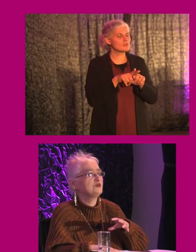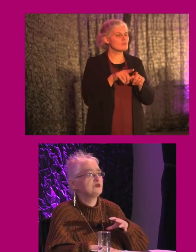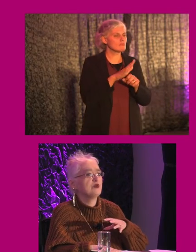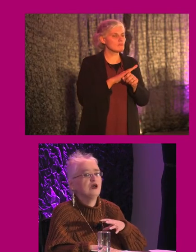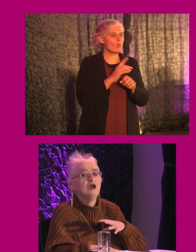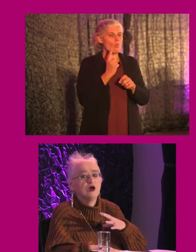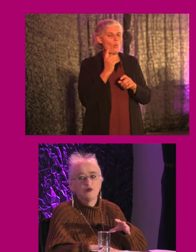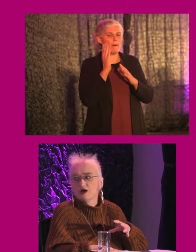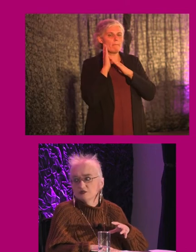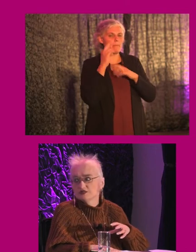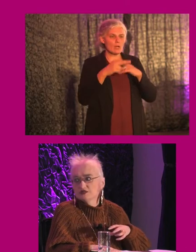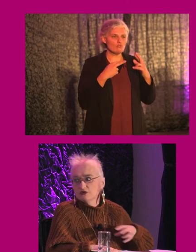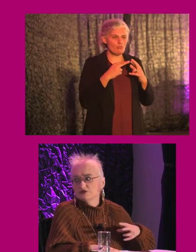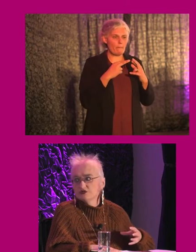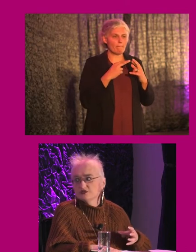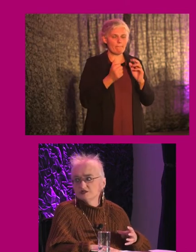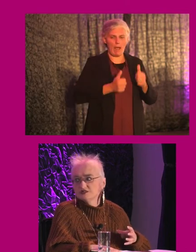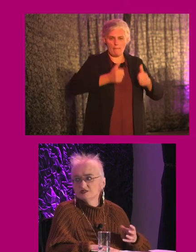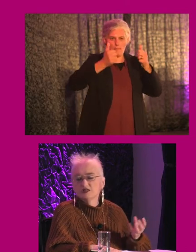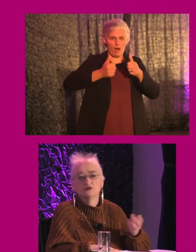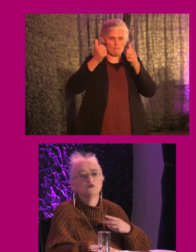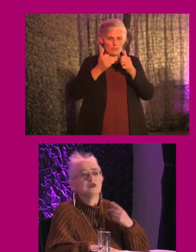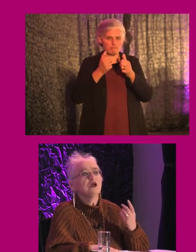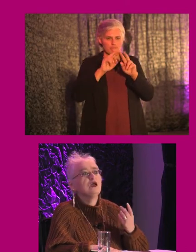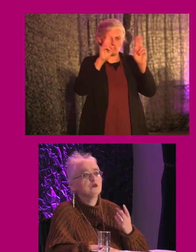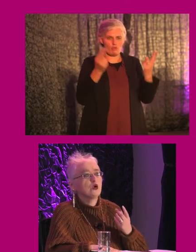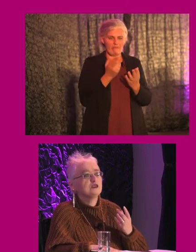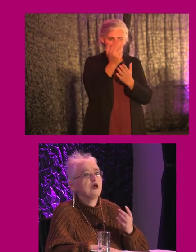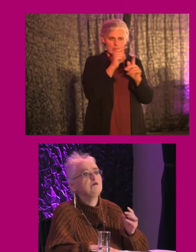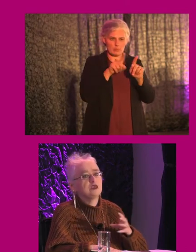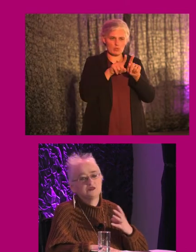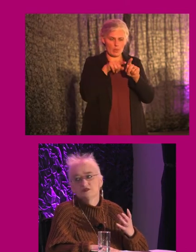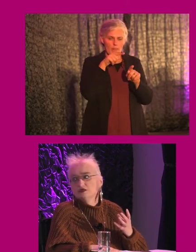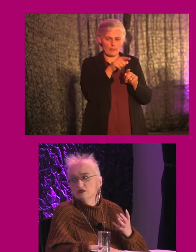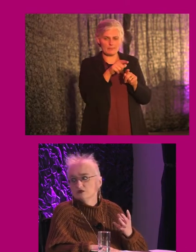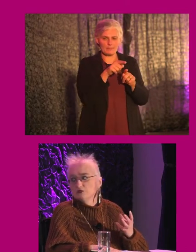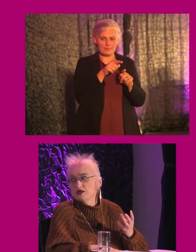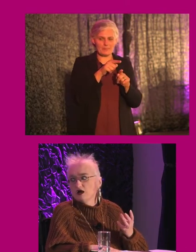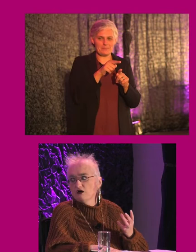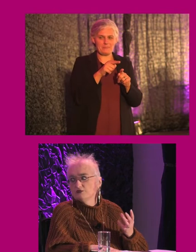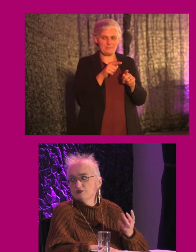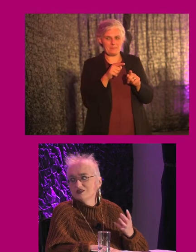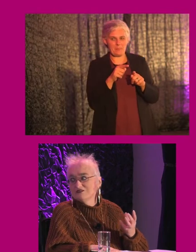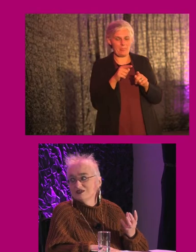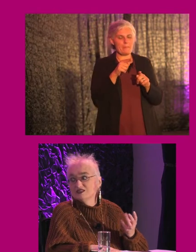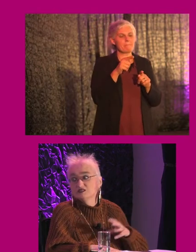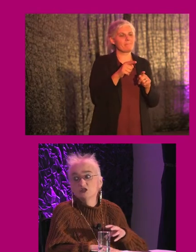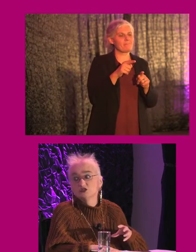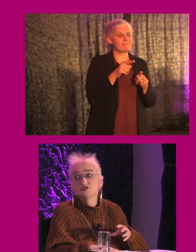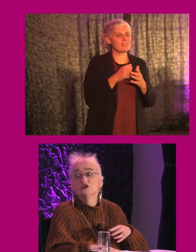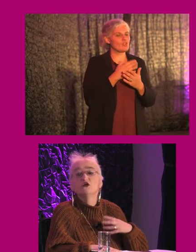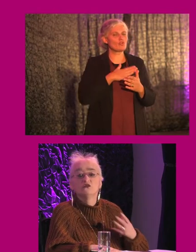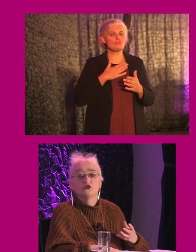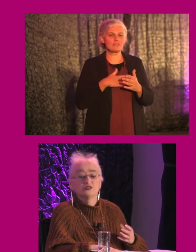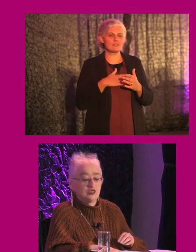bedroom apartments that are all universally designed. So it would be quite a mixed grouping of people living in it, not